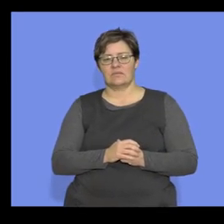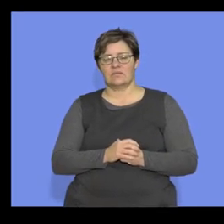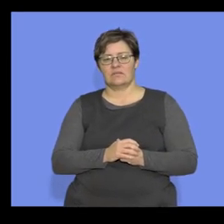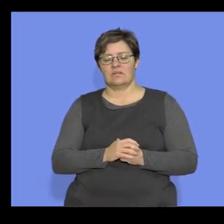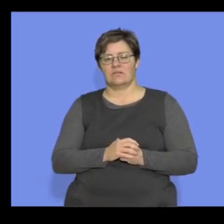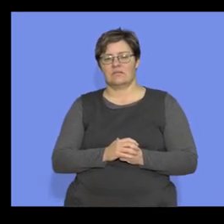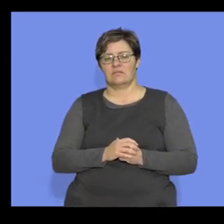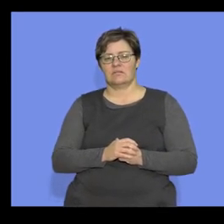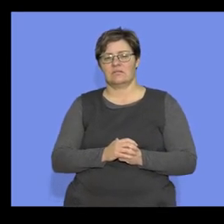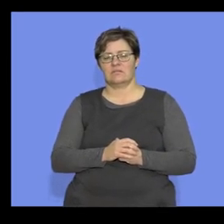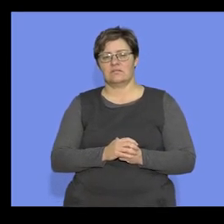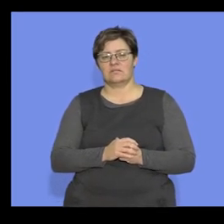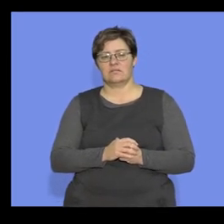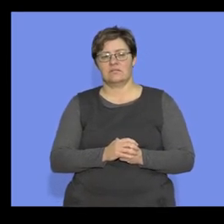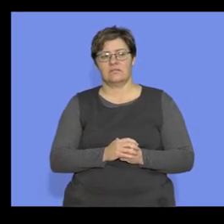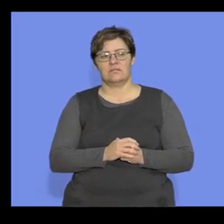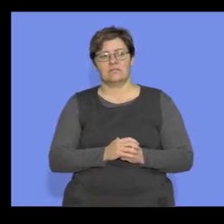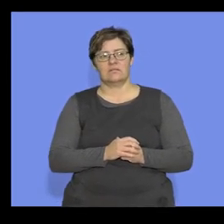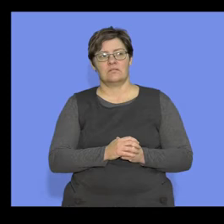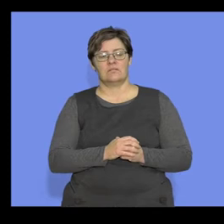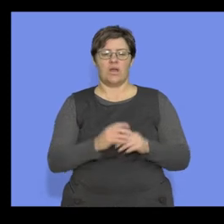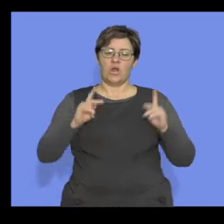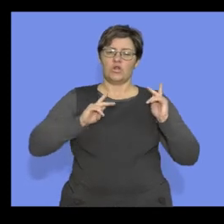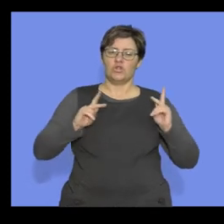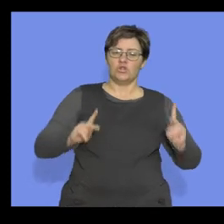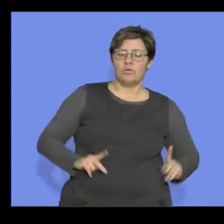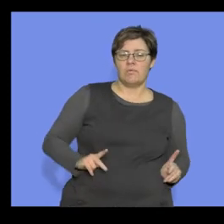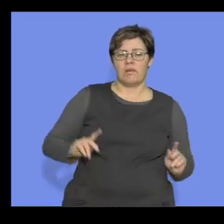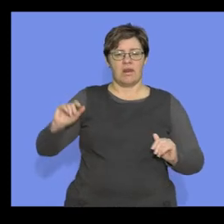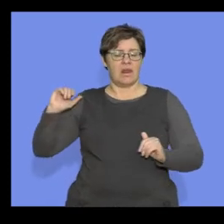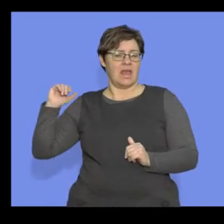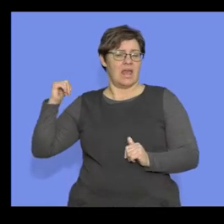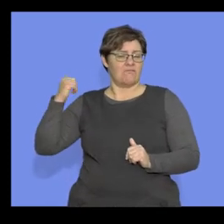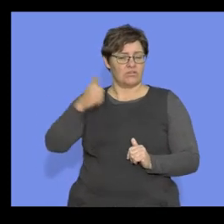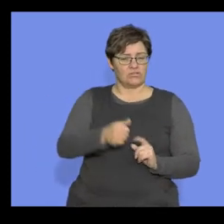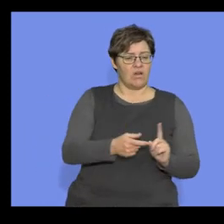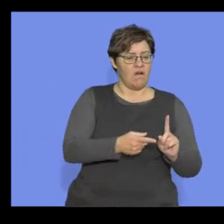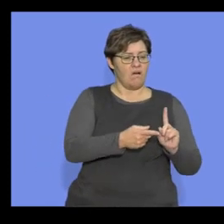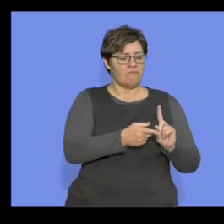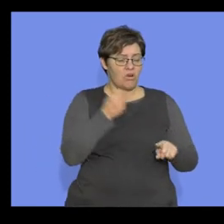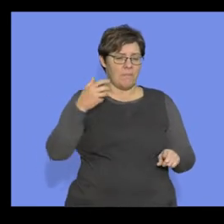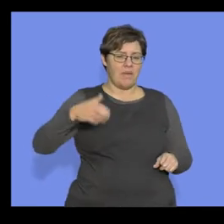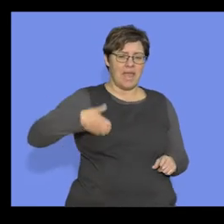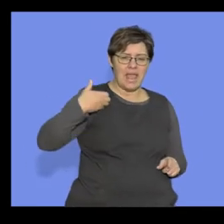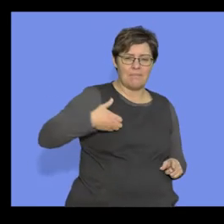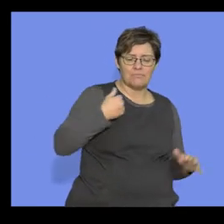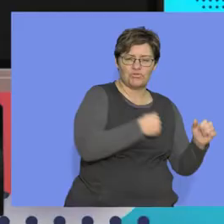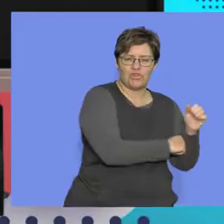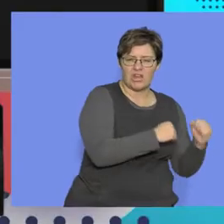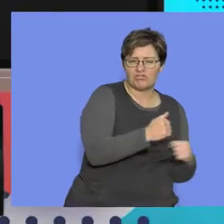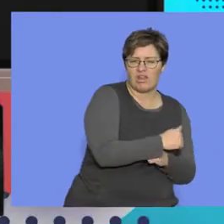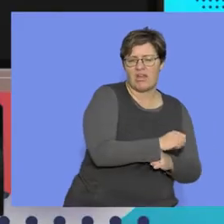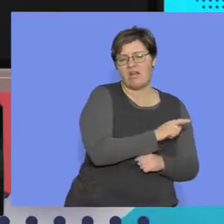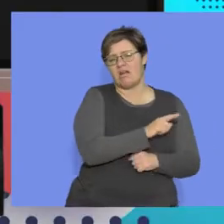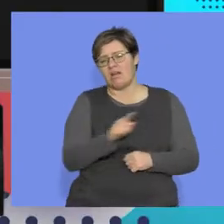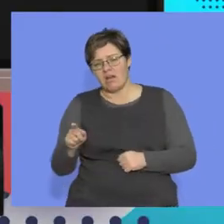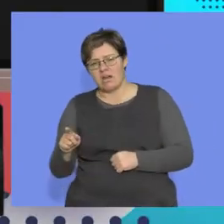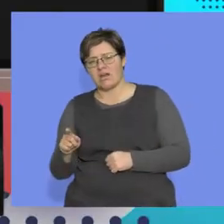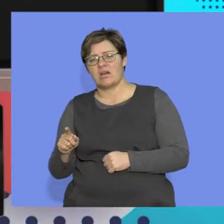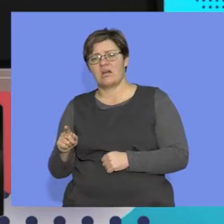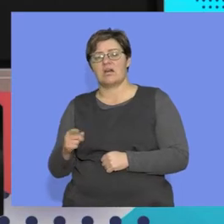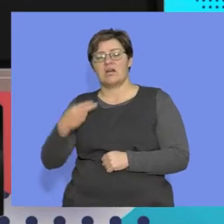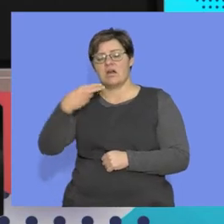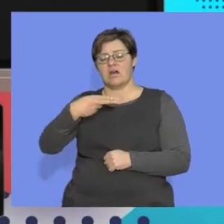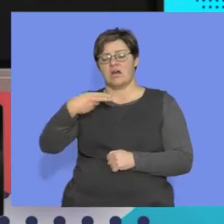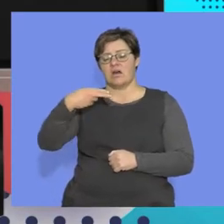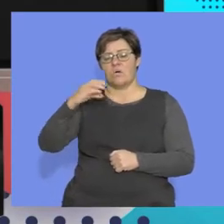at, right, this whole human evolution from ape-like structures to the what we're